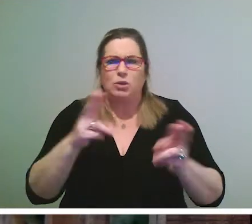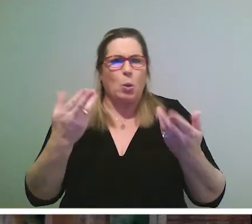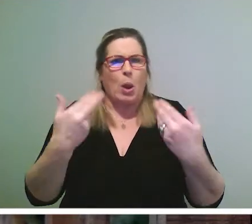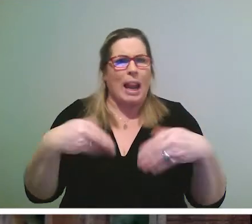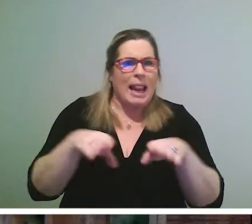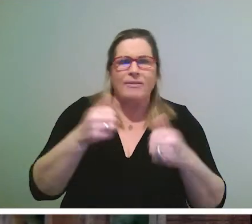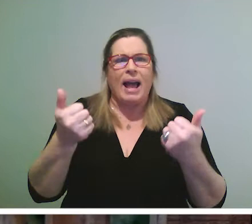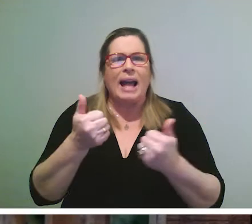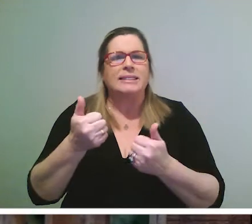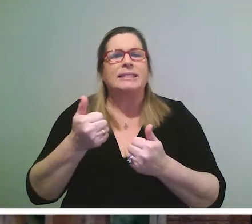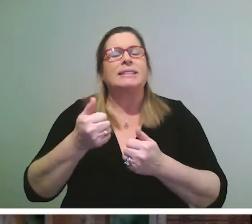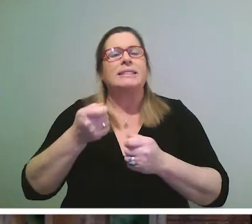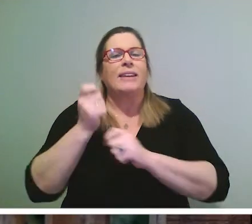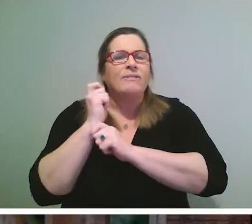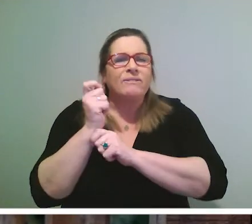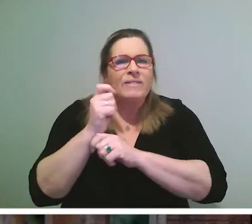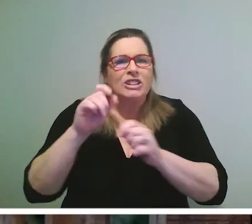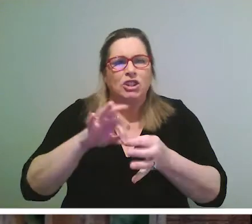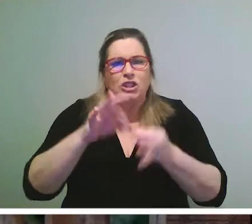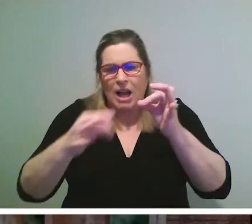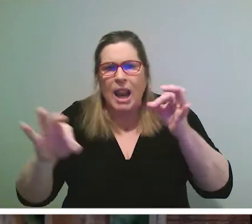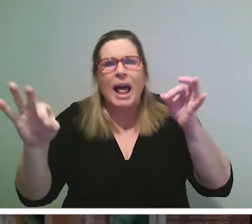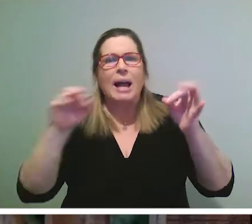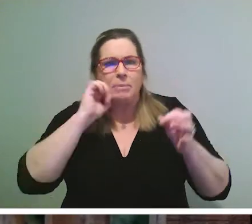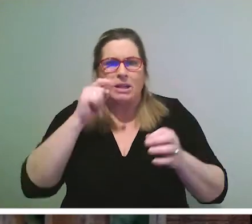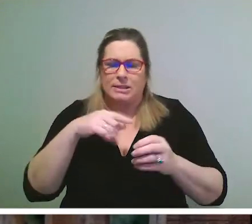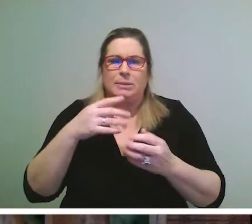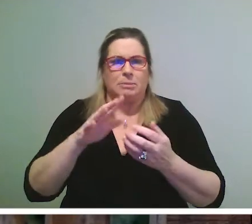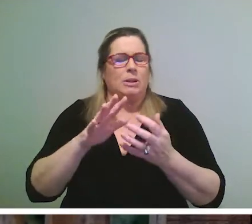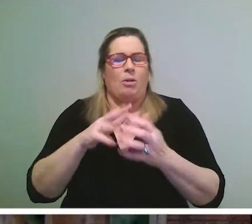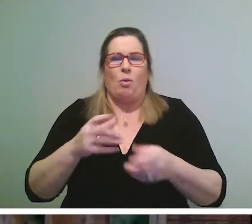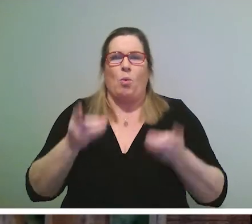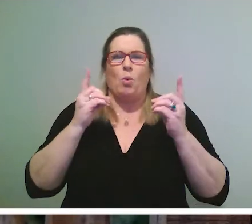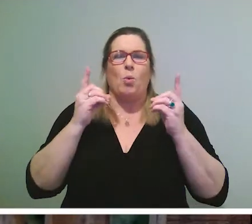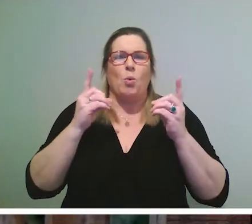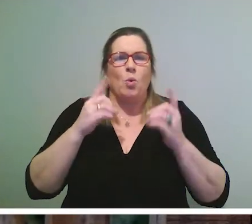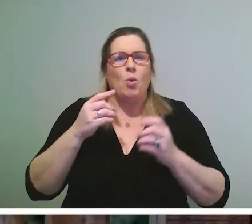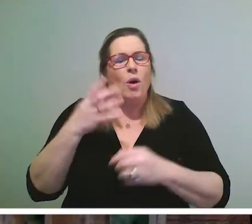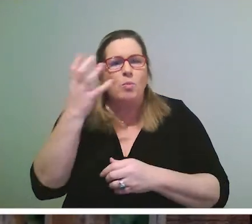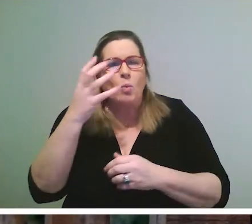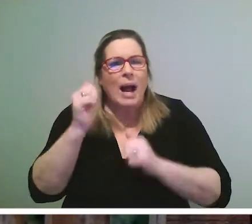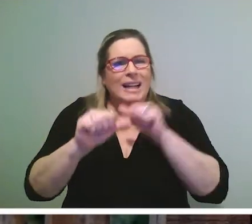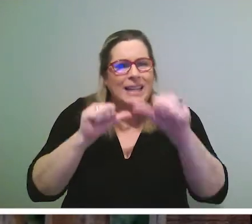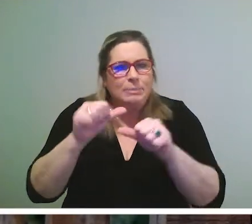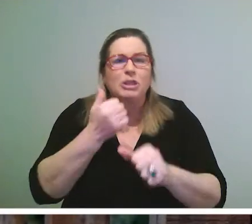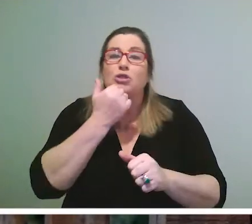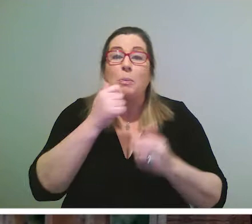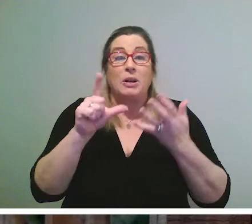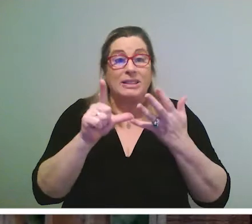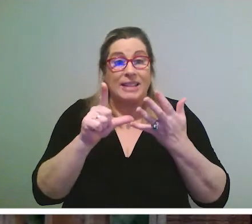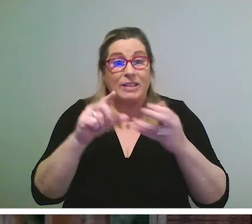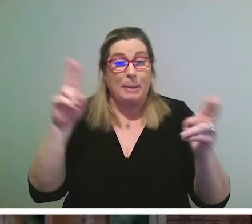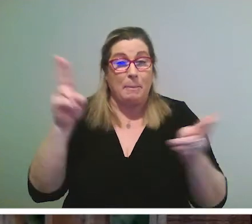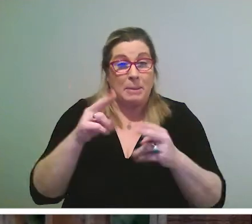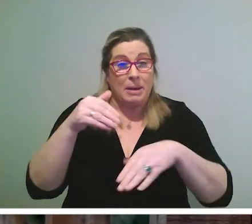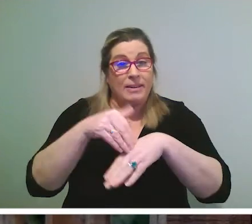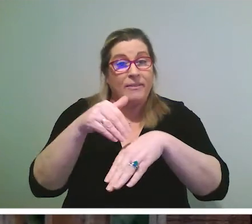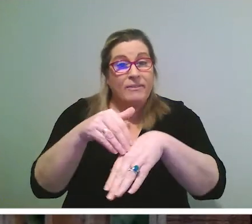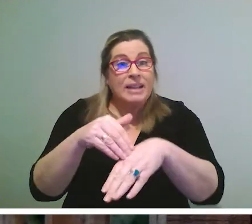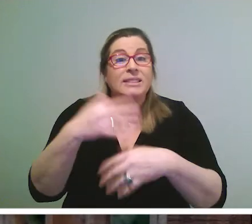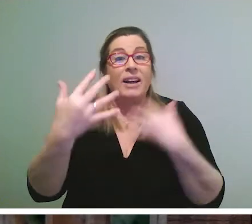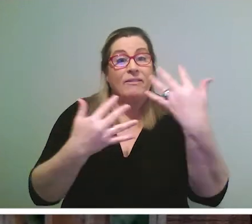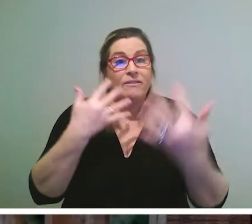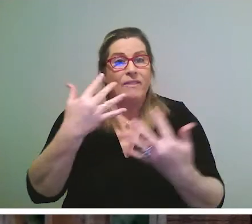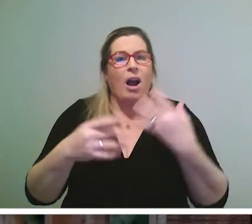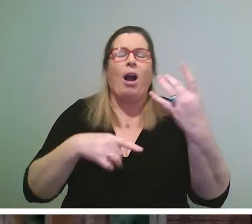behind any fishing line as this can be very harmful for wildlife. And number seven, minimize the effects of fire. Always